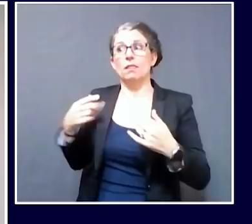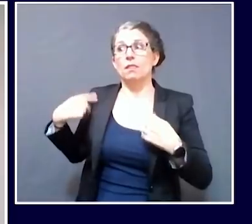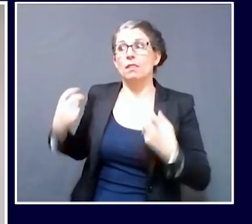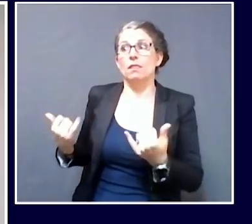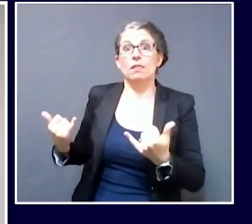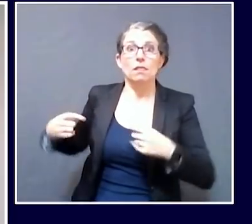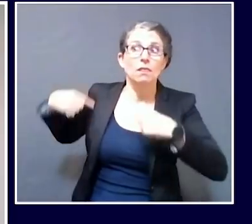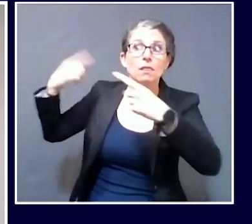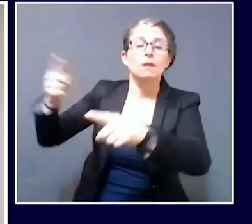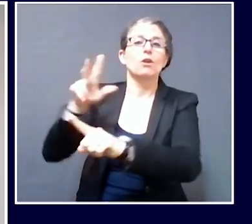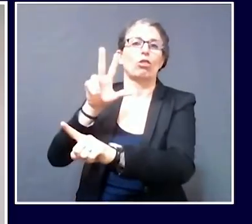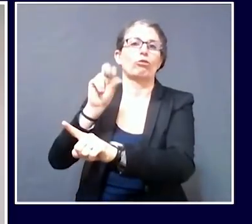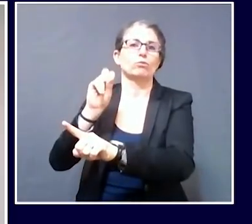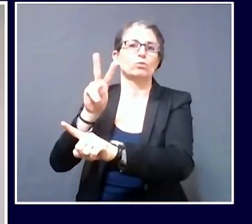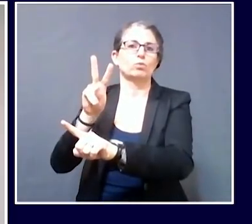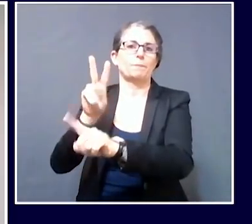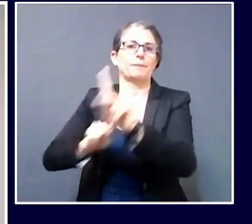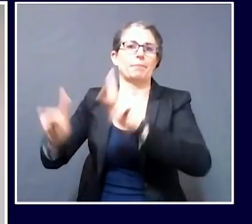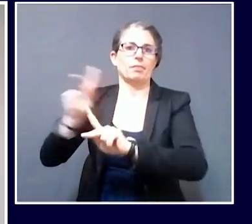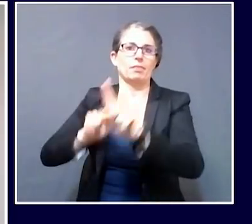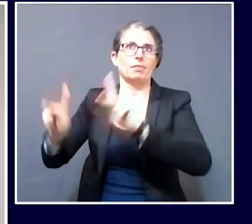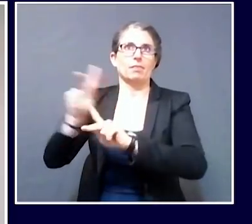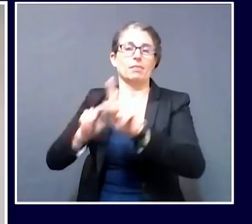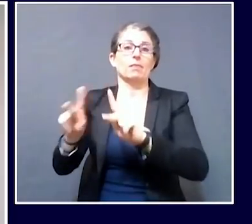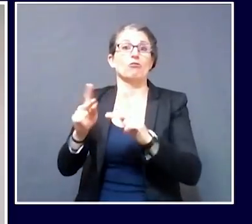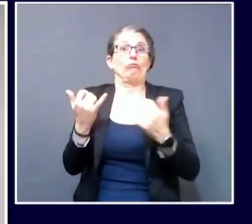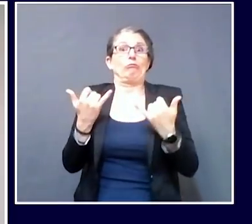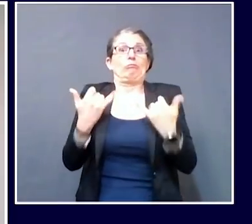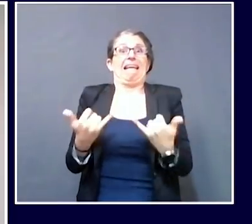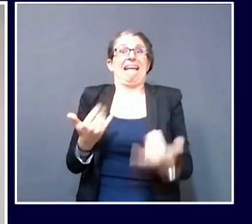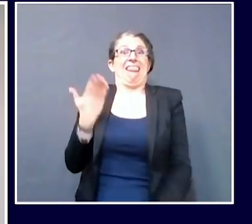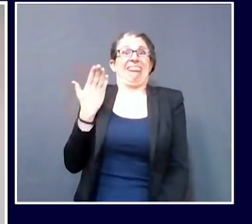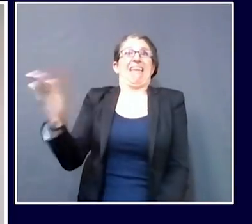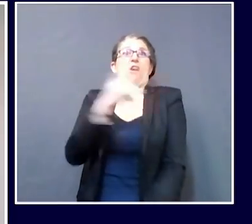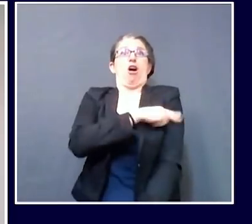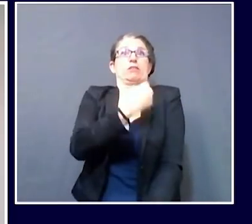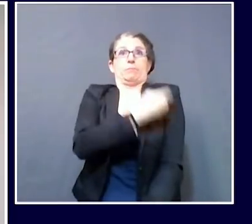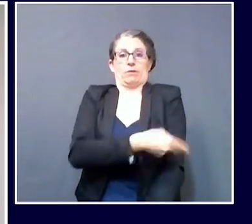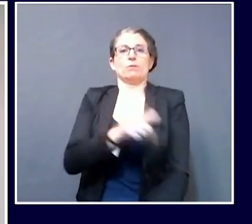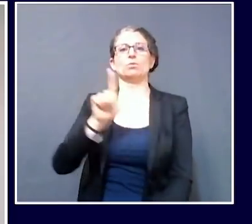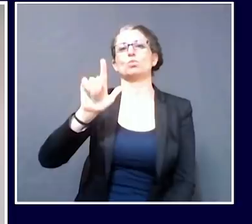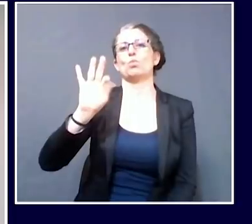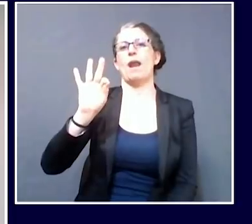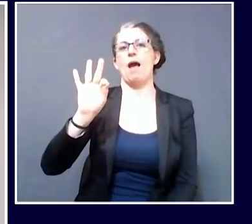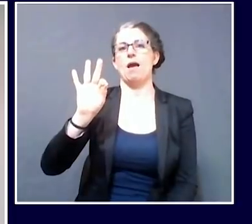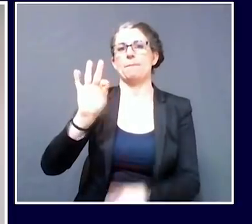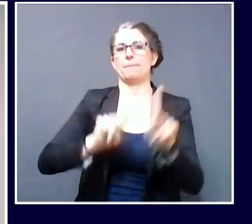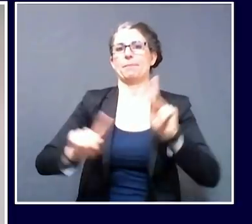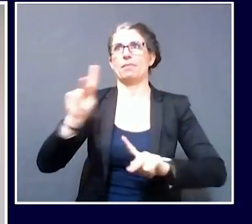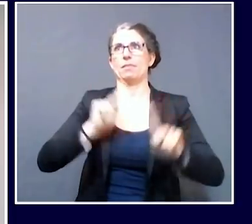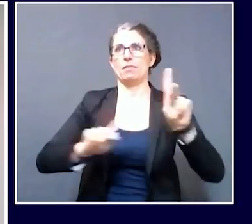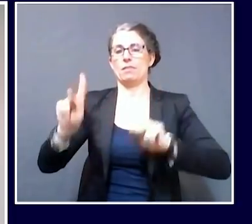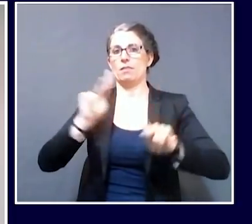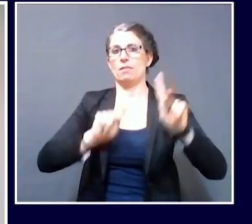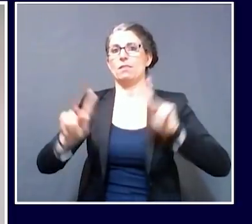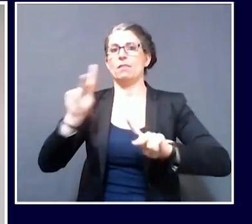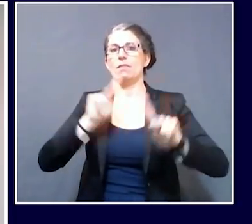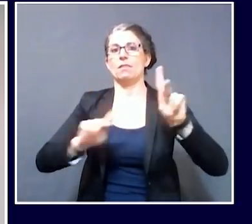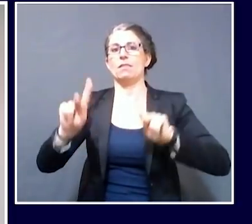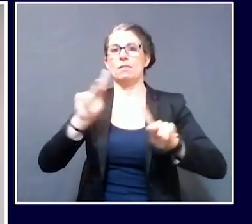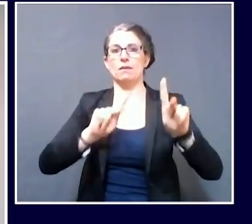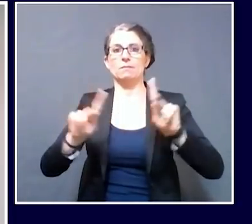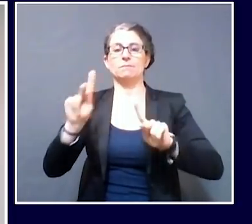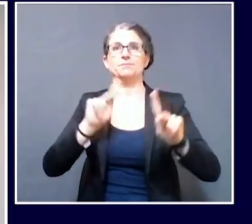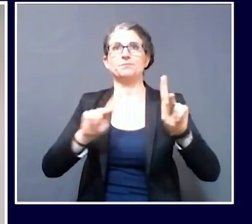coronavirus illness, and currently there are 29 individuals in hospital right now. Of those